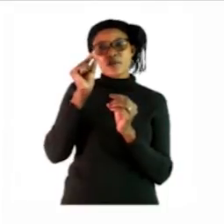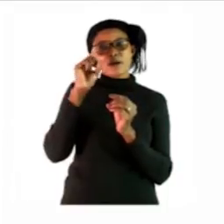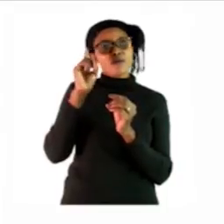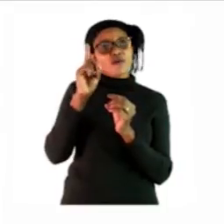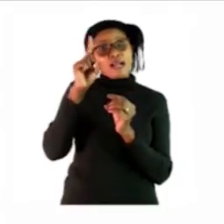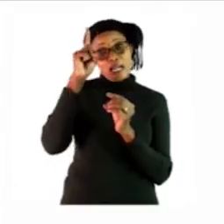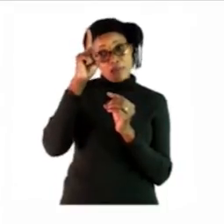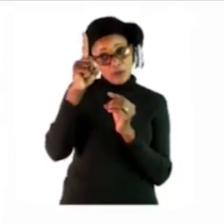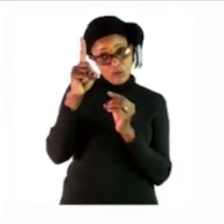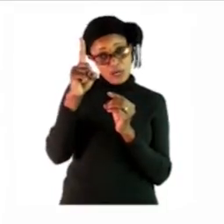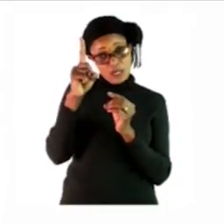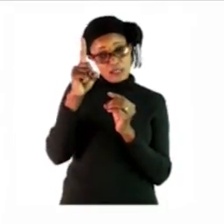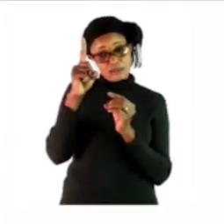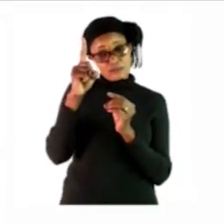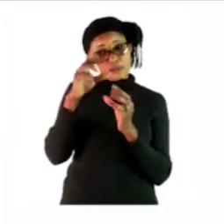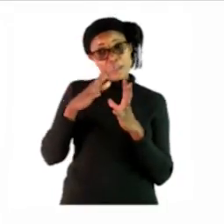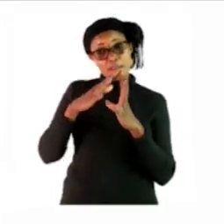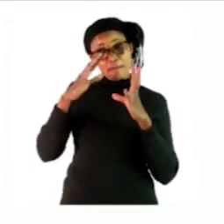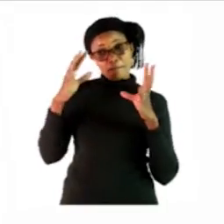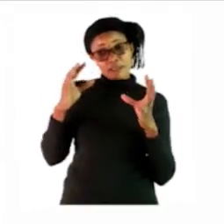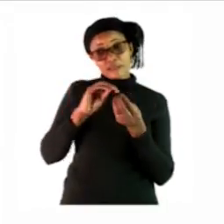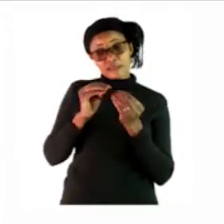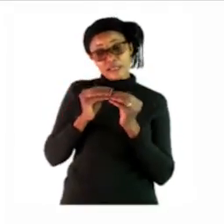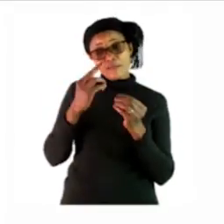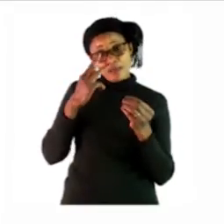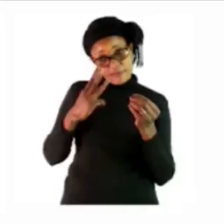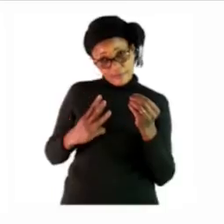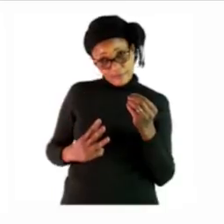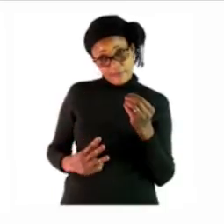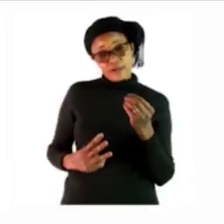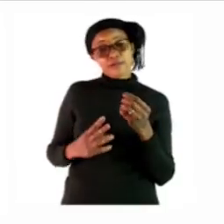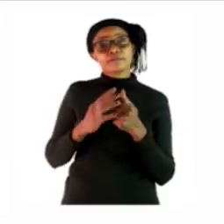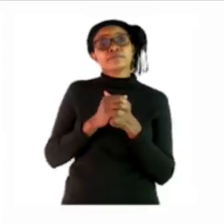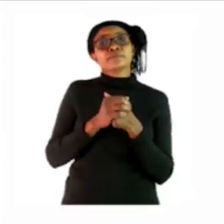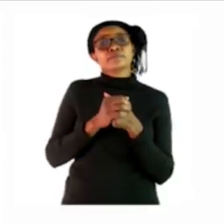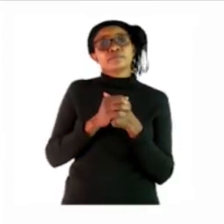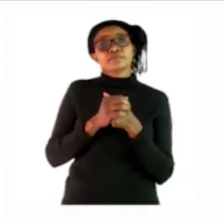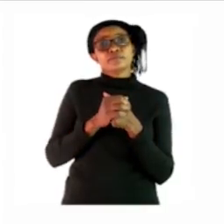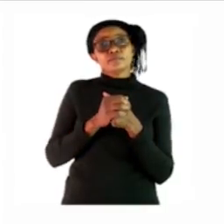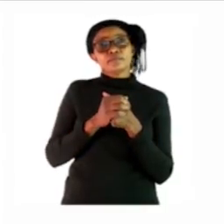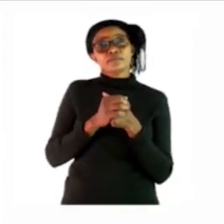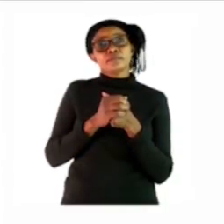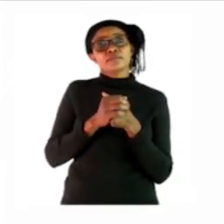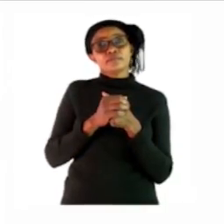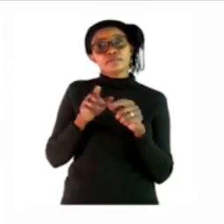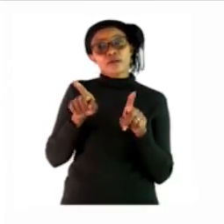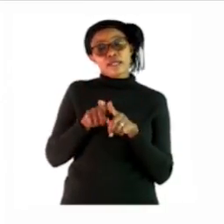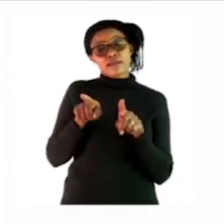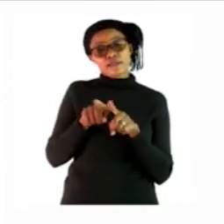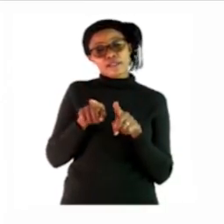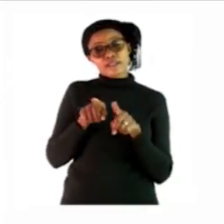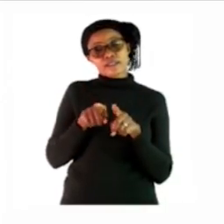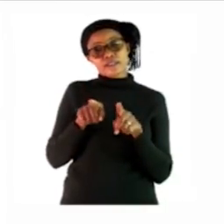one what is the biggest number three so now we have to do the same with the